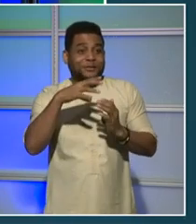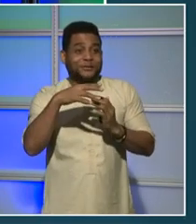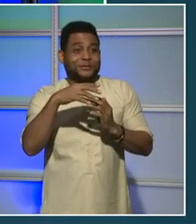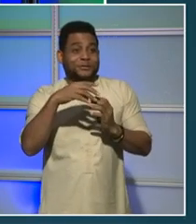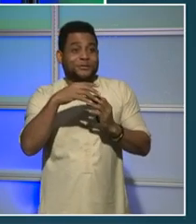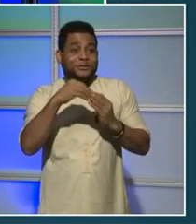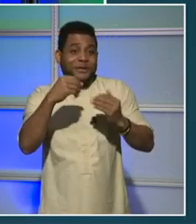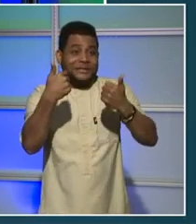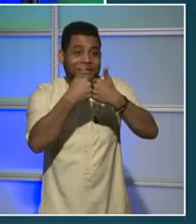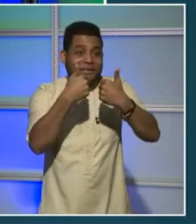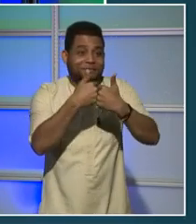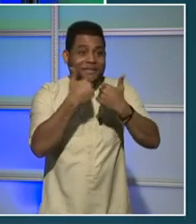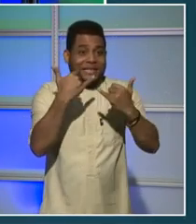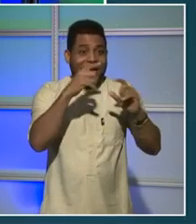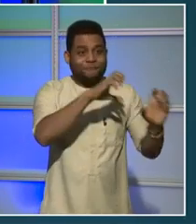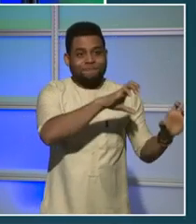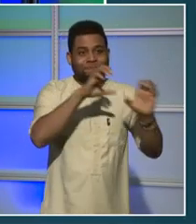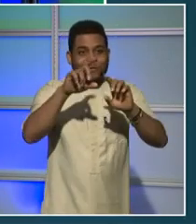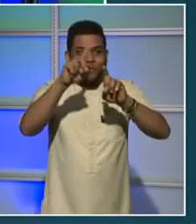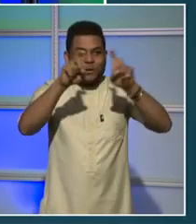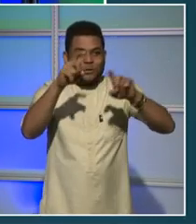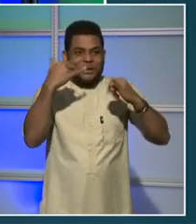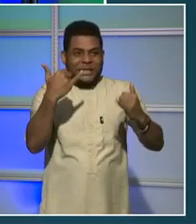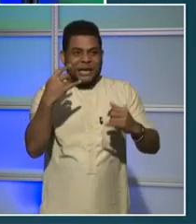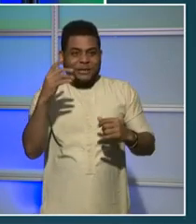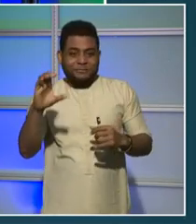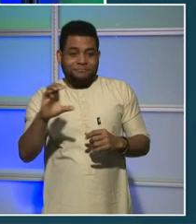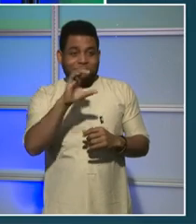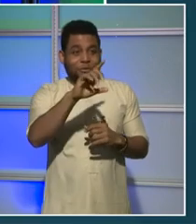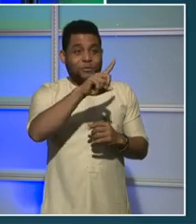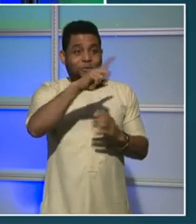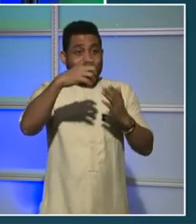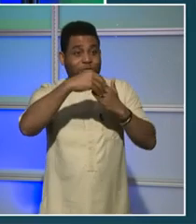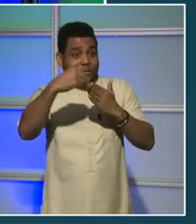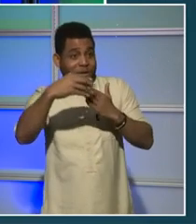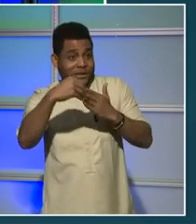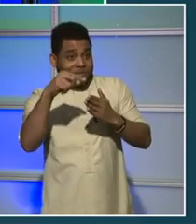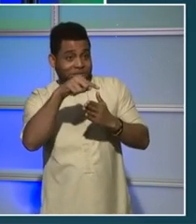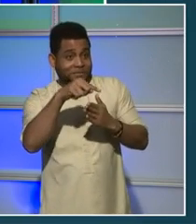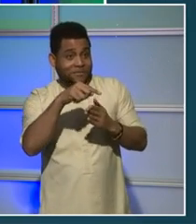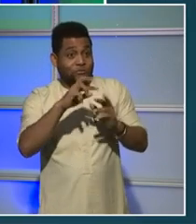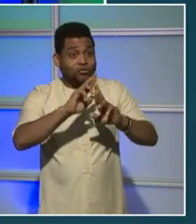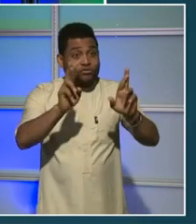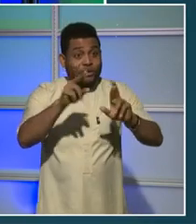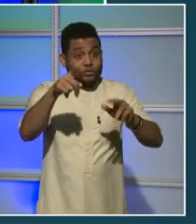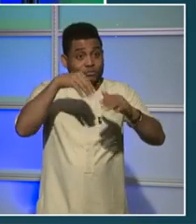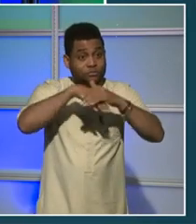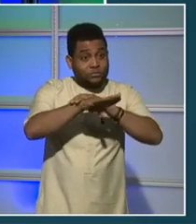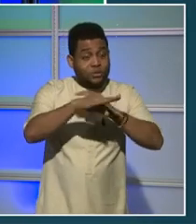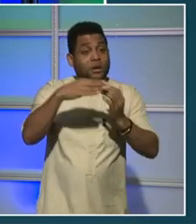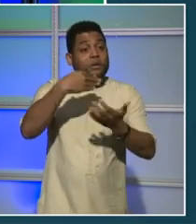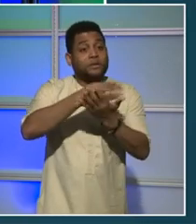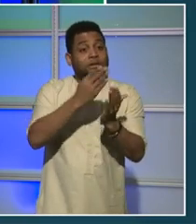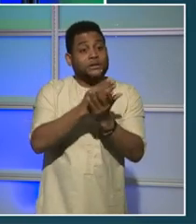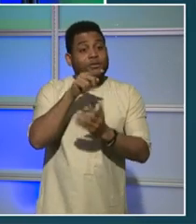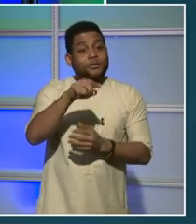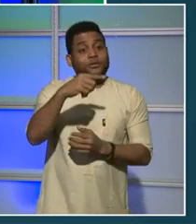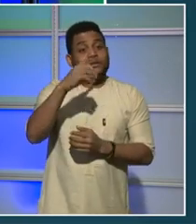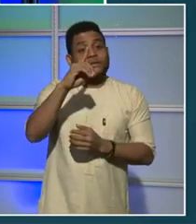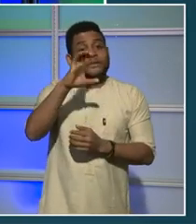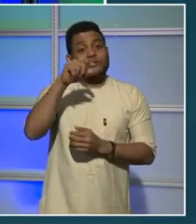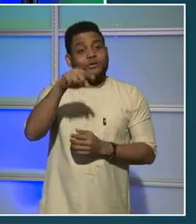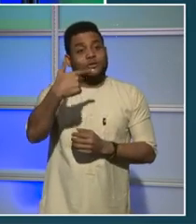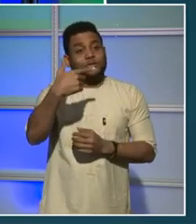the screen will start prompting you to allocate your $100. You don't have that screen up yet? Go to budget.dc.gov now on your computer or your phone,